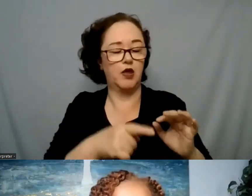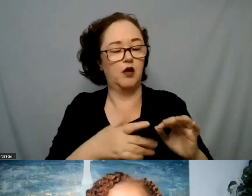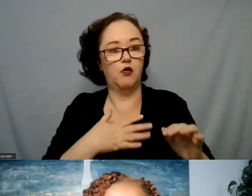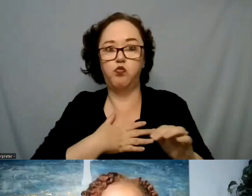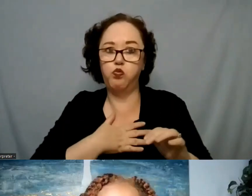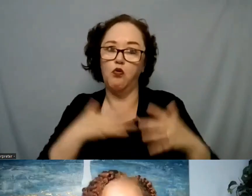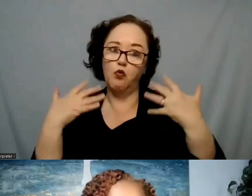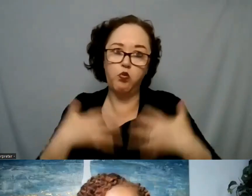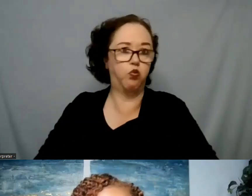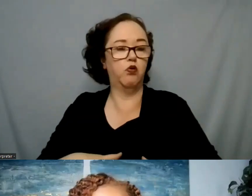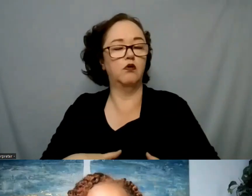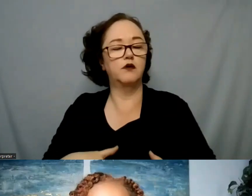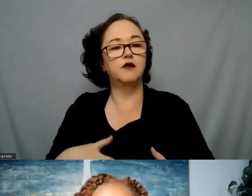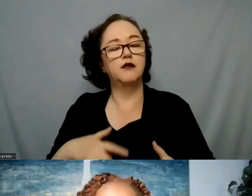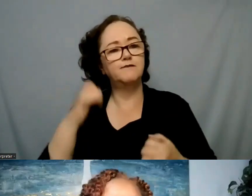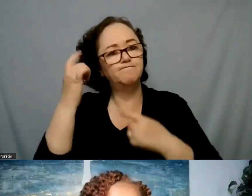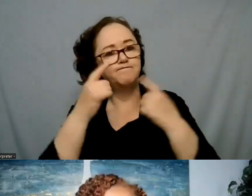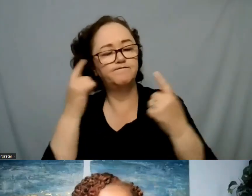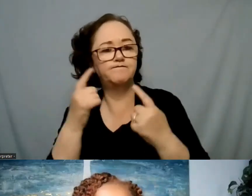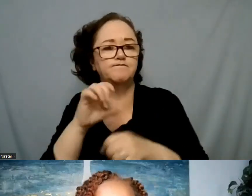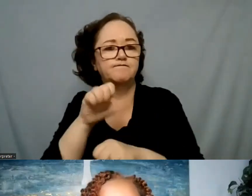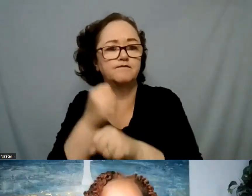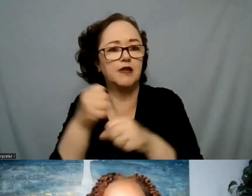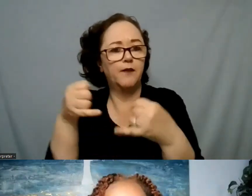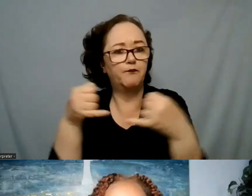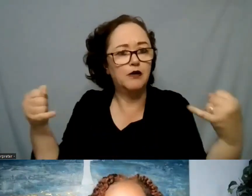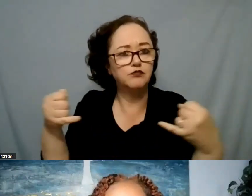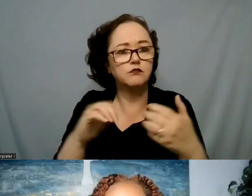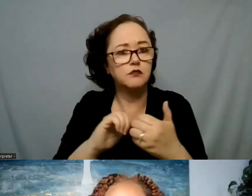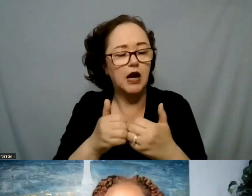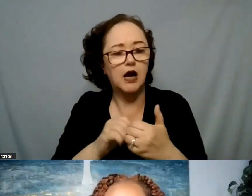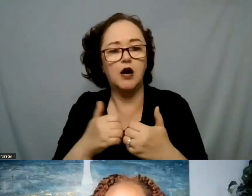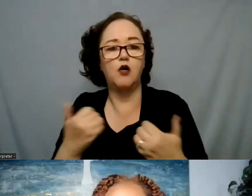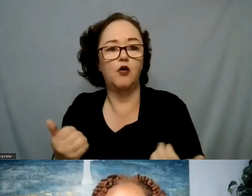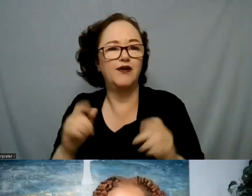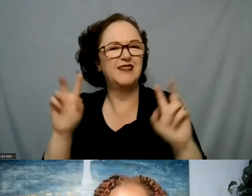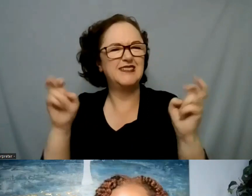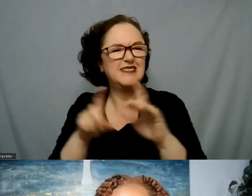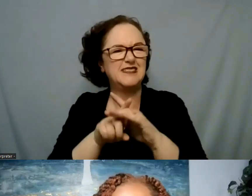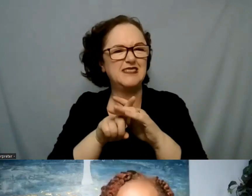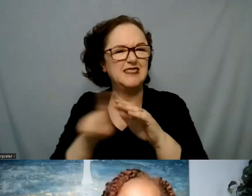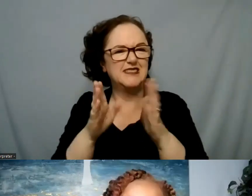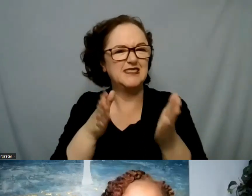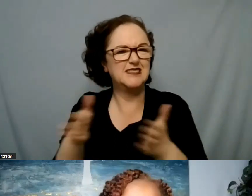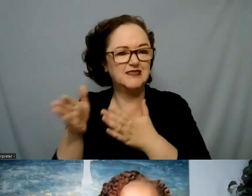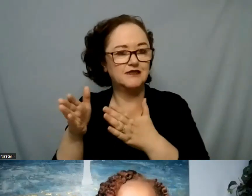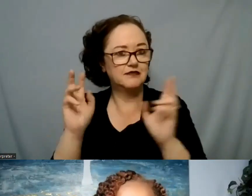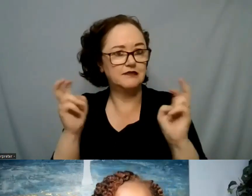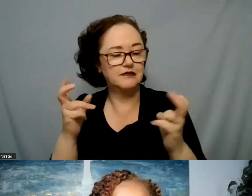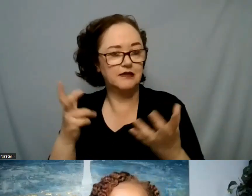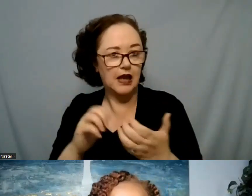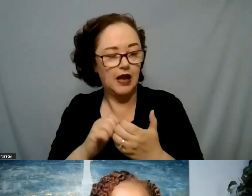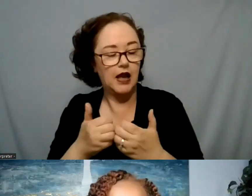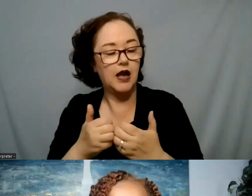how can we have an exit plan for when things do get too heated or so we talk about how can they honor that and still create